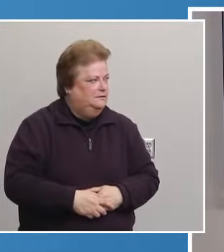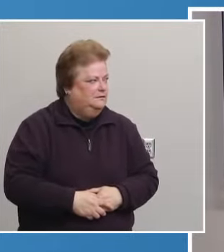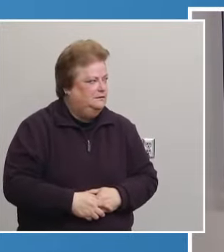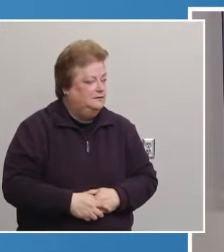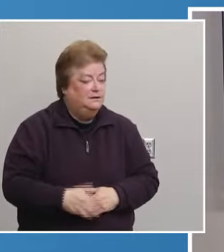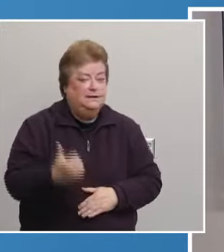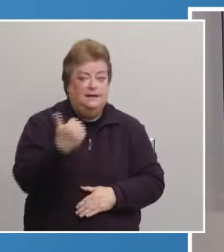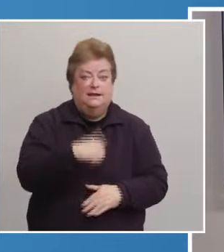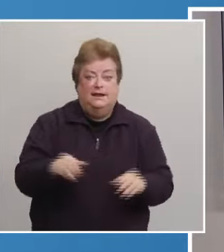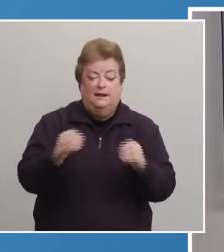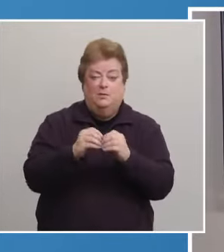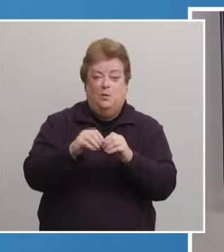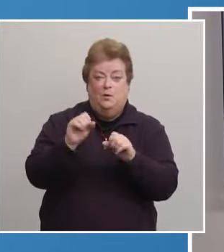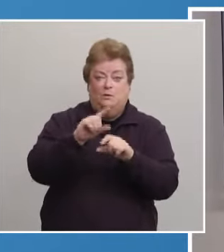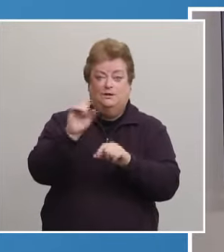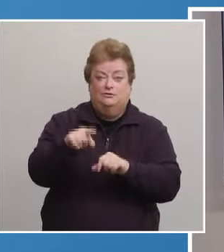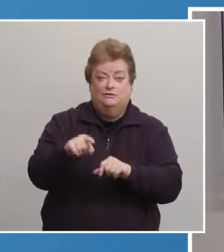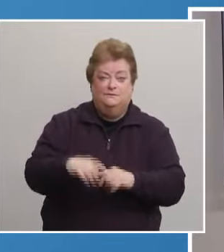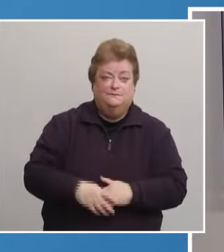Are there any further questions?